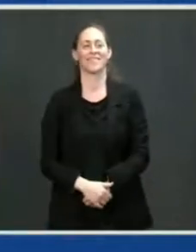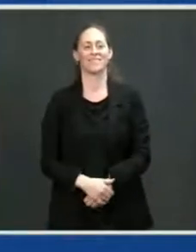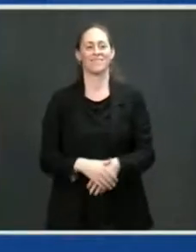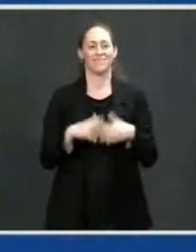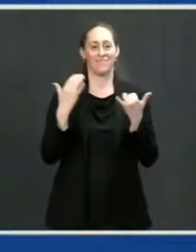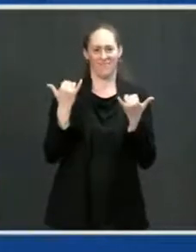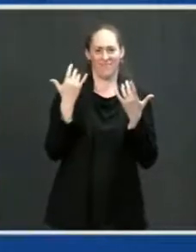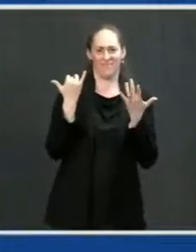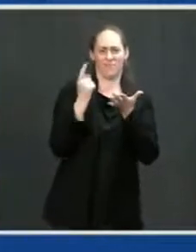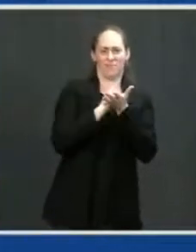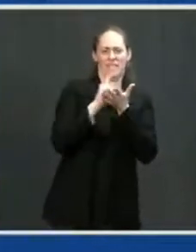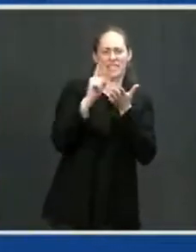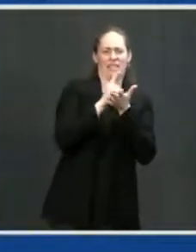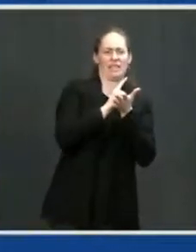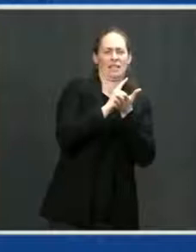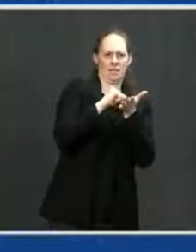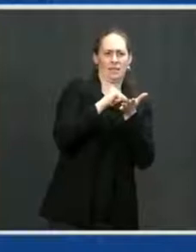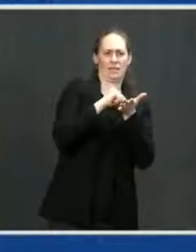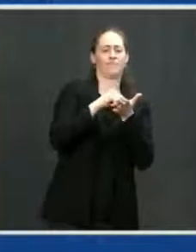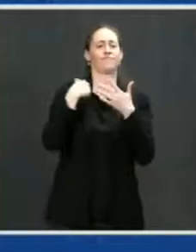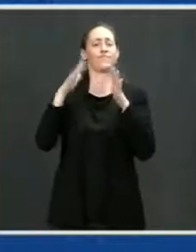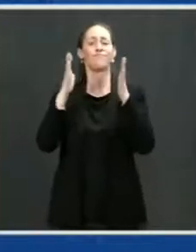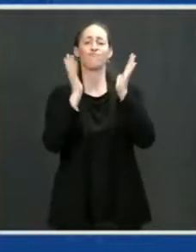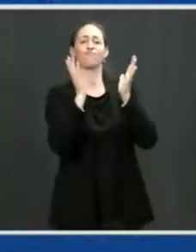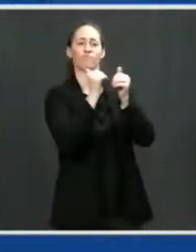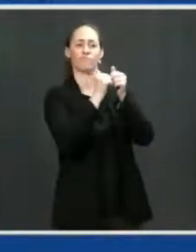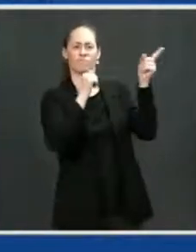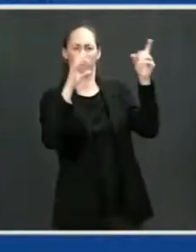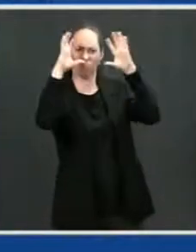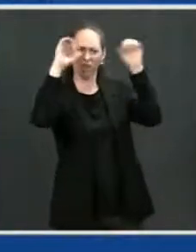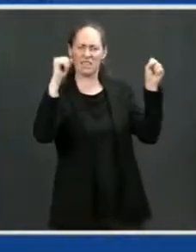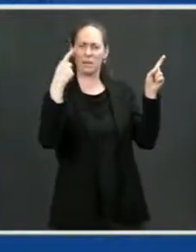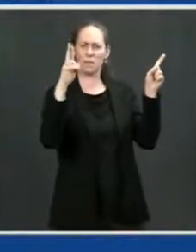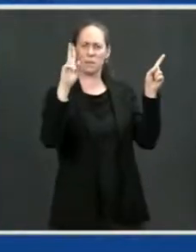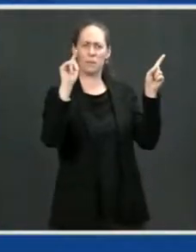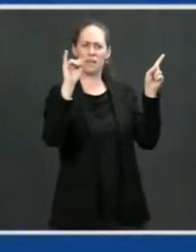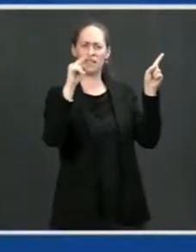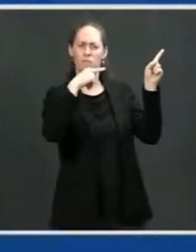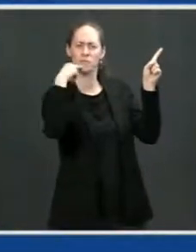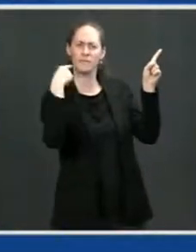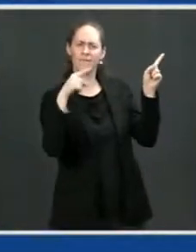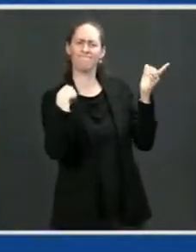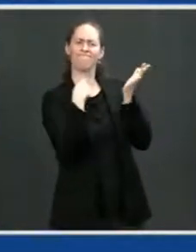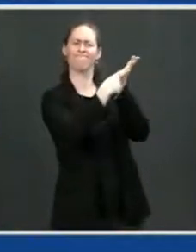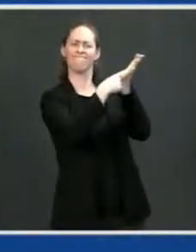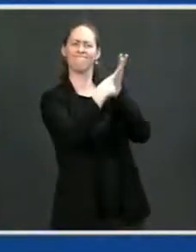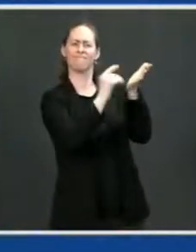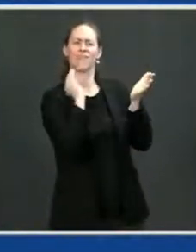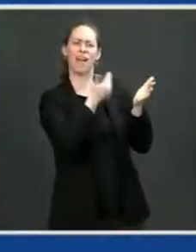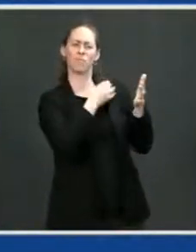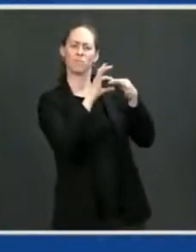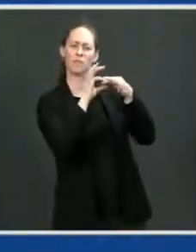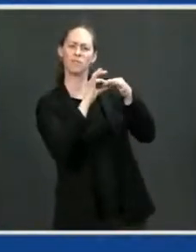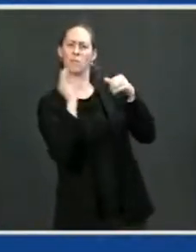President Putin of Russia about the nature of our relationship, the relationship between our two countries. And I was